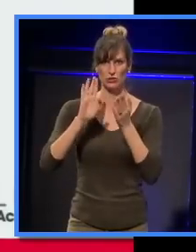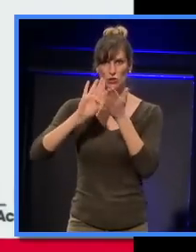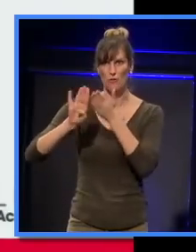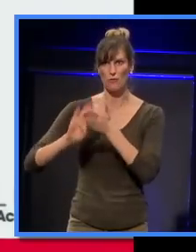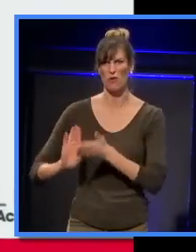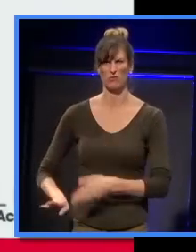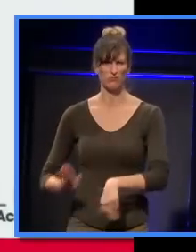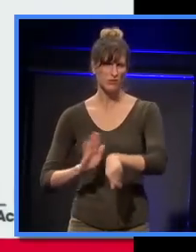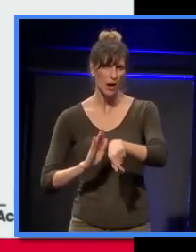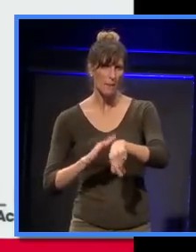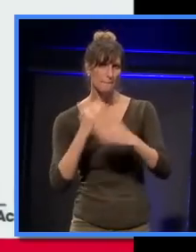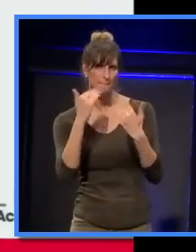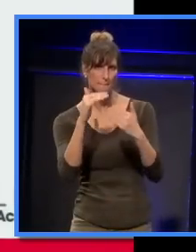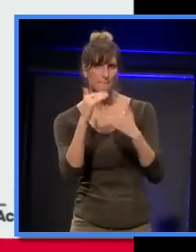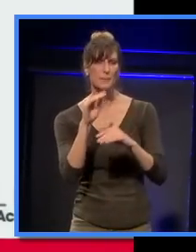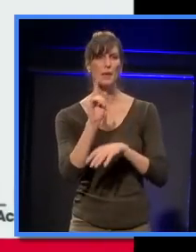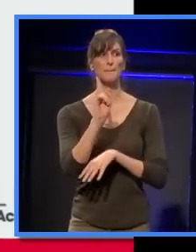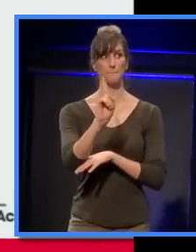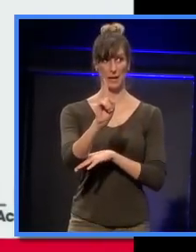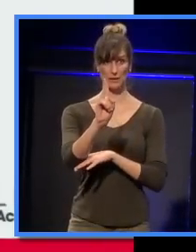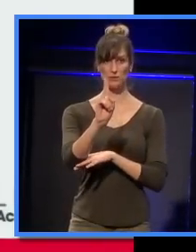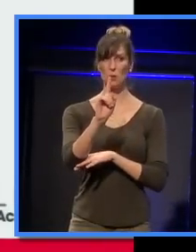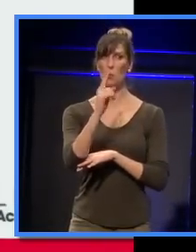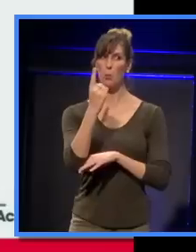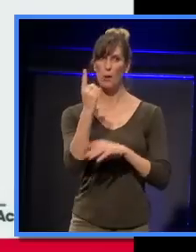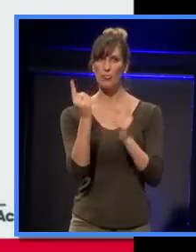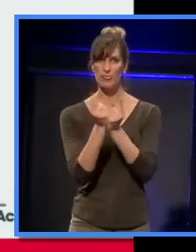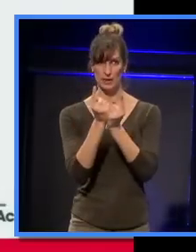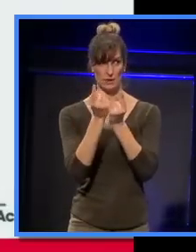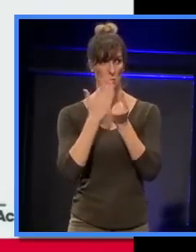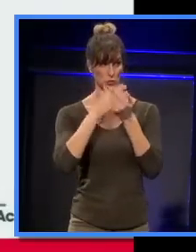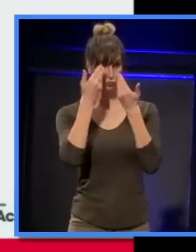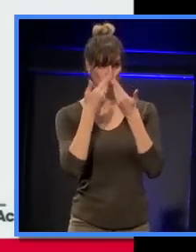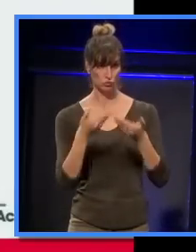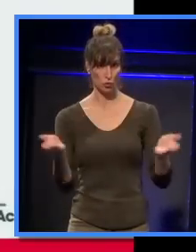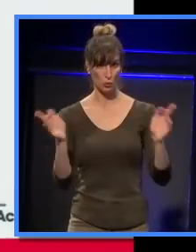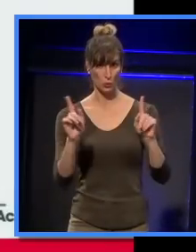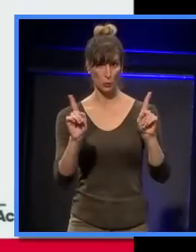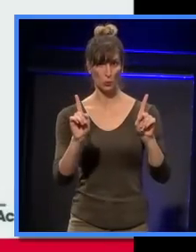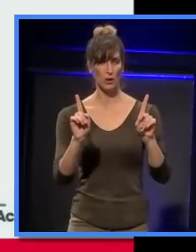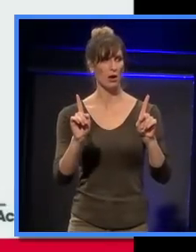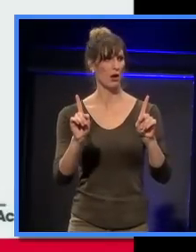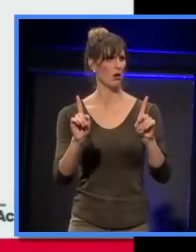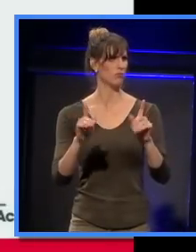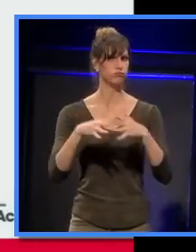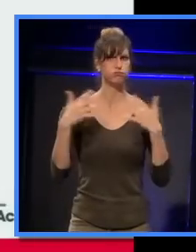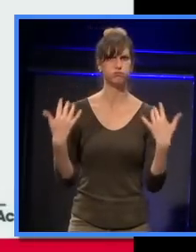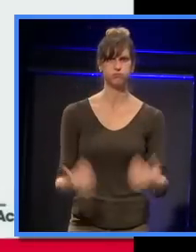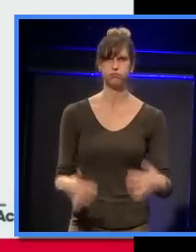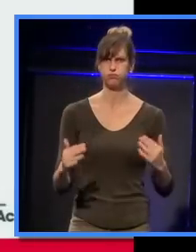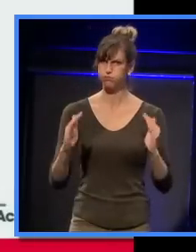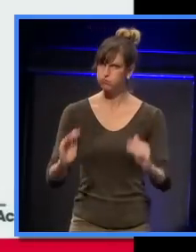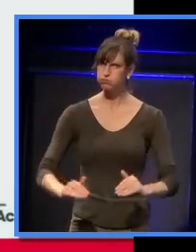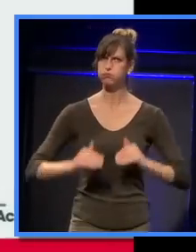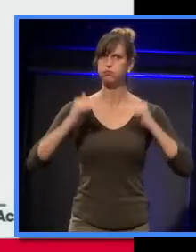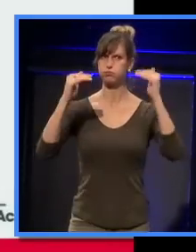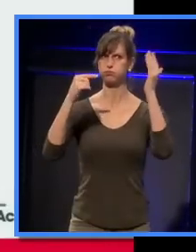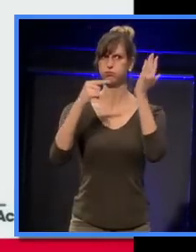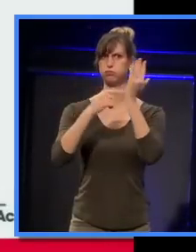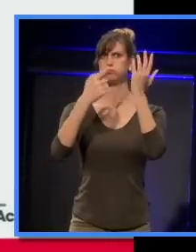But, one of the things I just would like to show you was, again, highly innovative technique that we developed